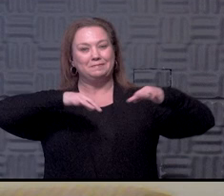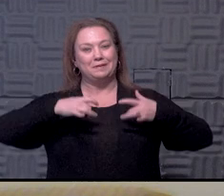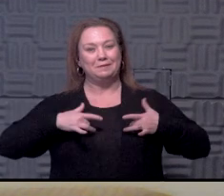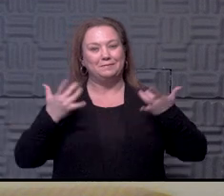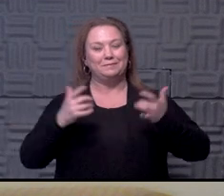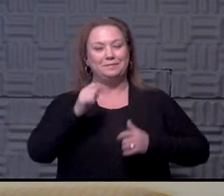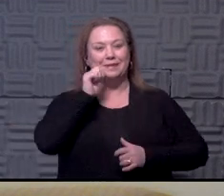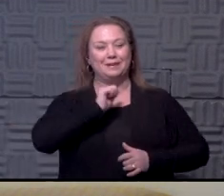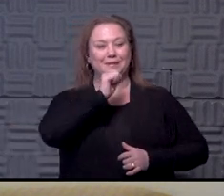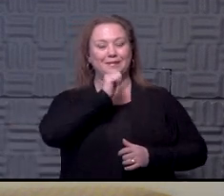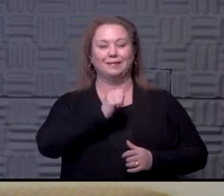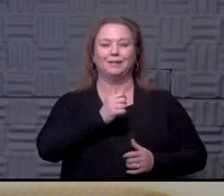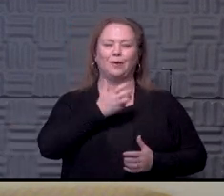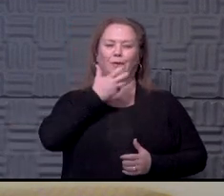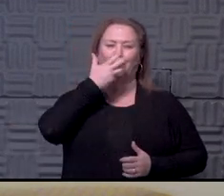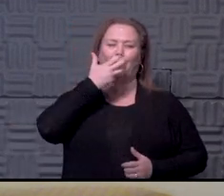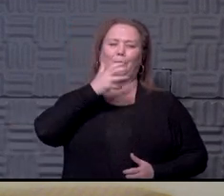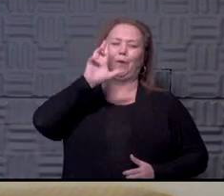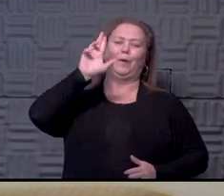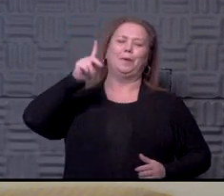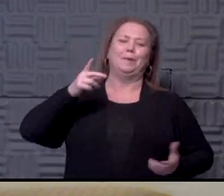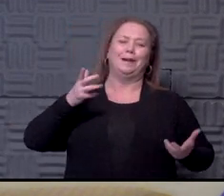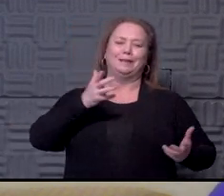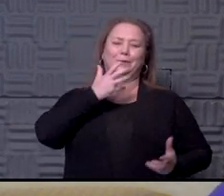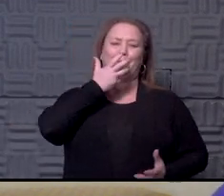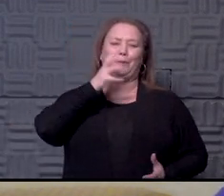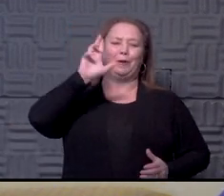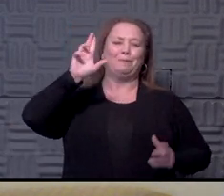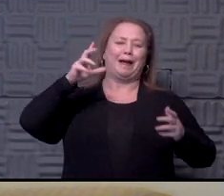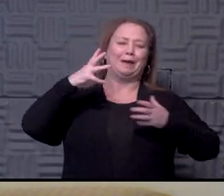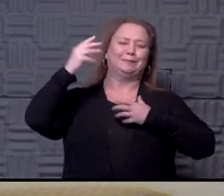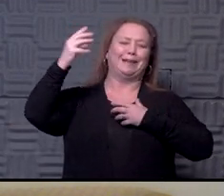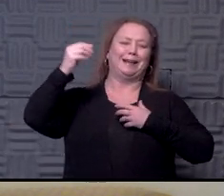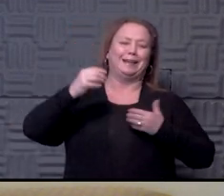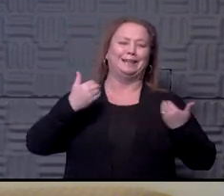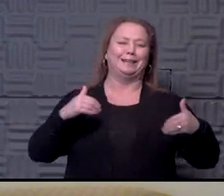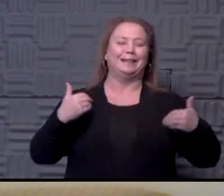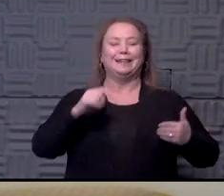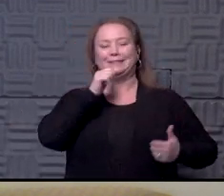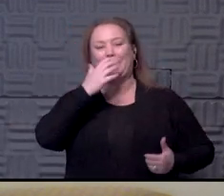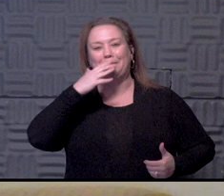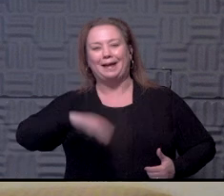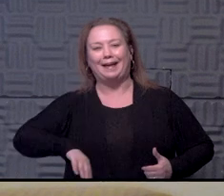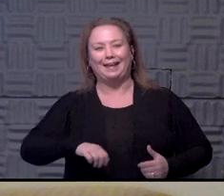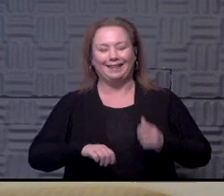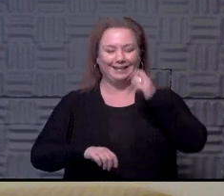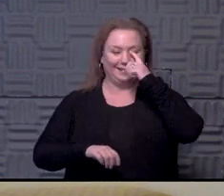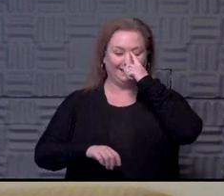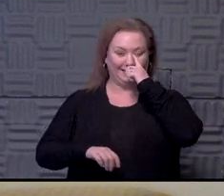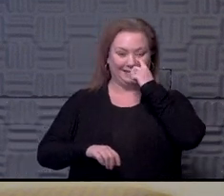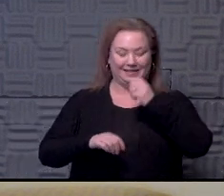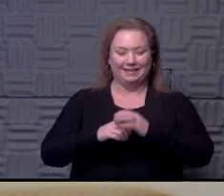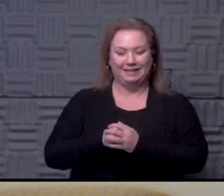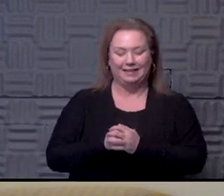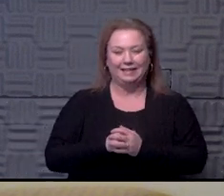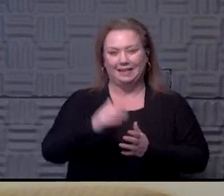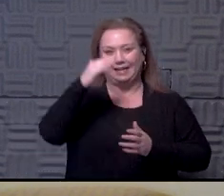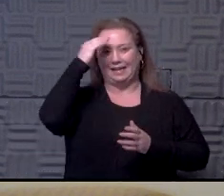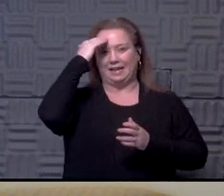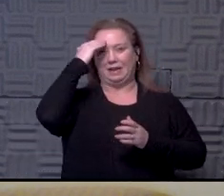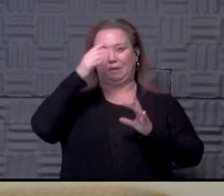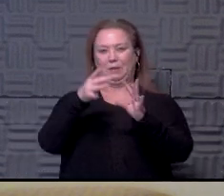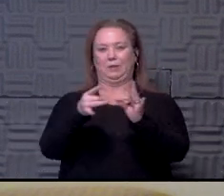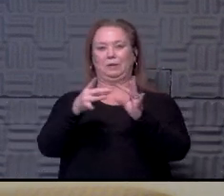morning? It's warm. It's warm. It's not bad. Hey, Dana, I know you